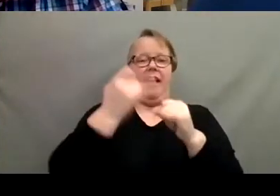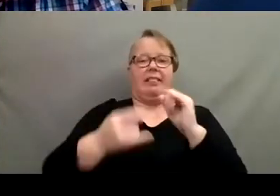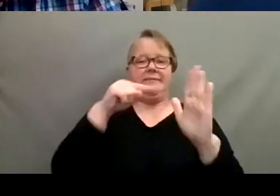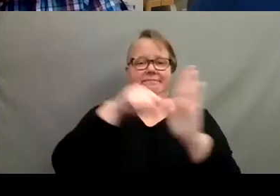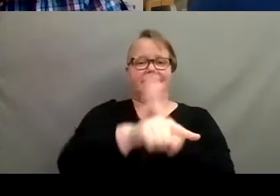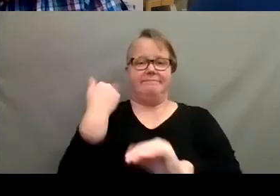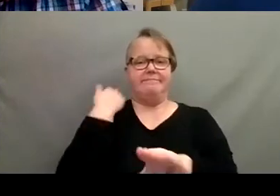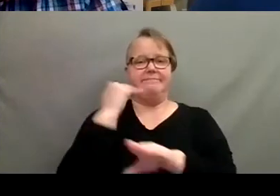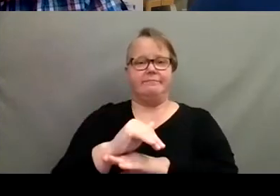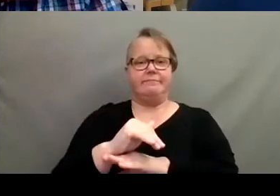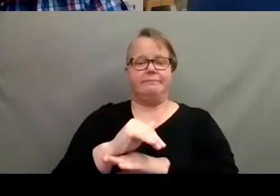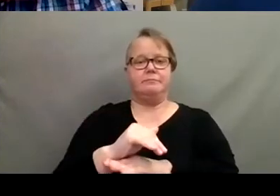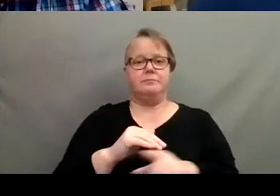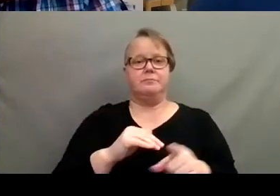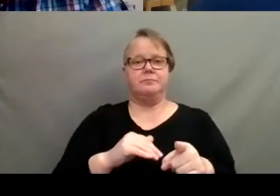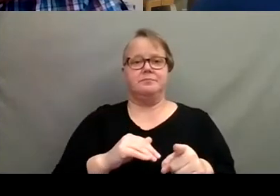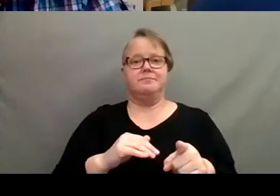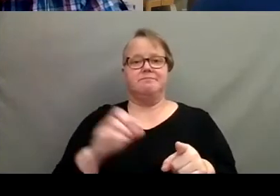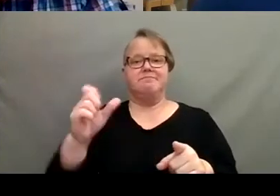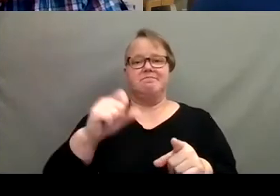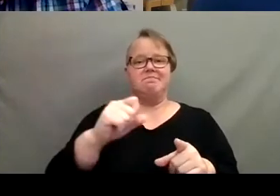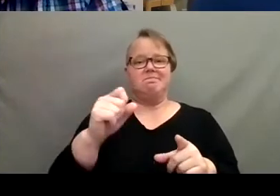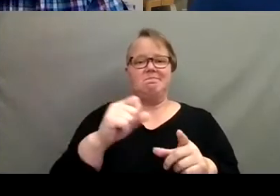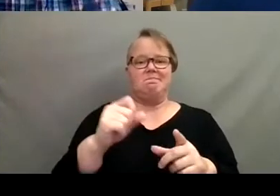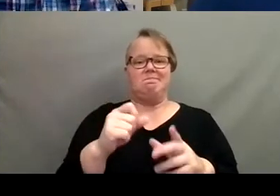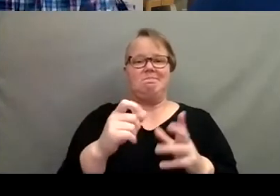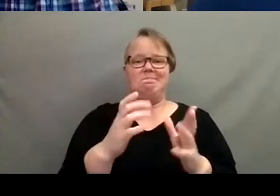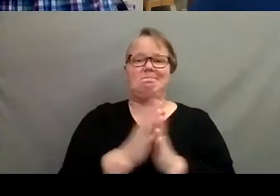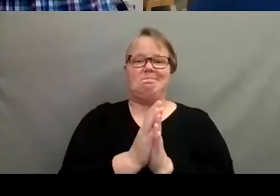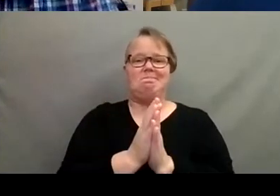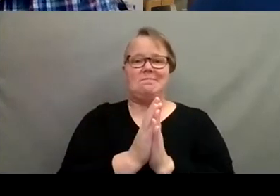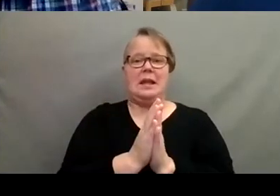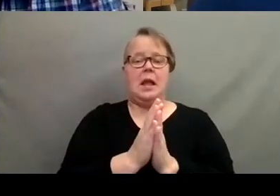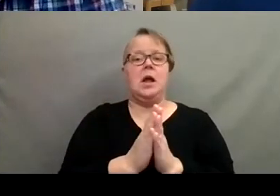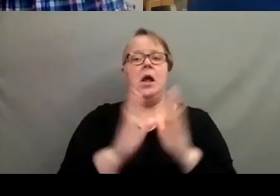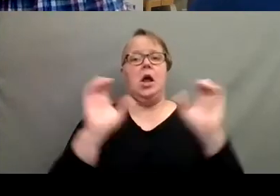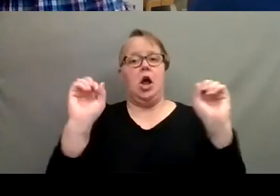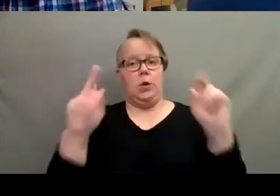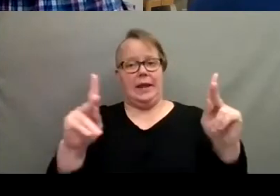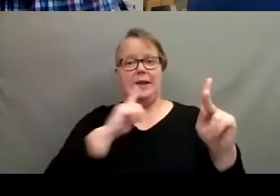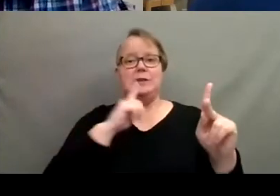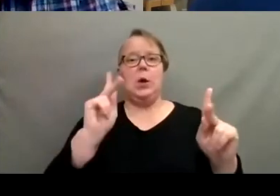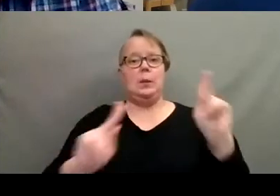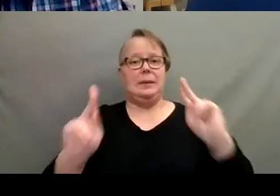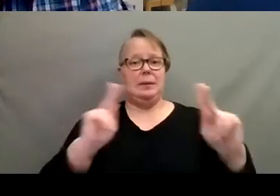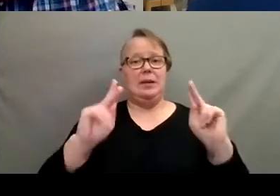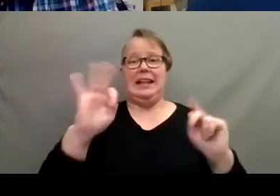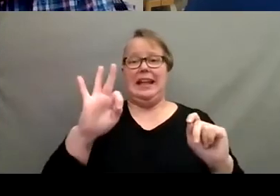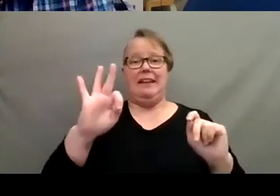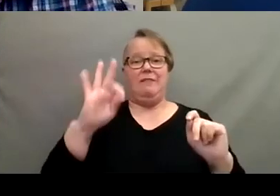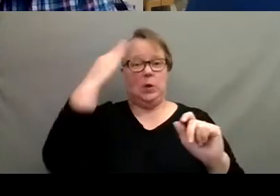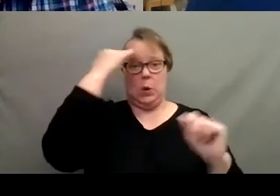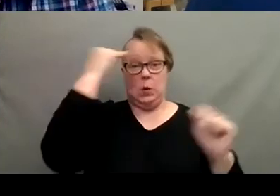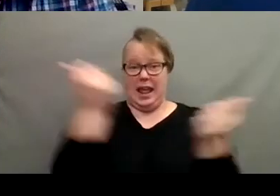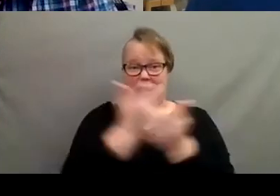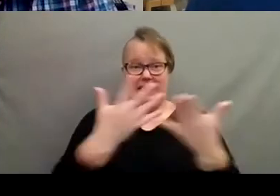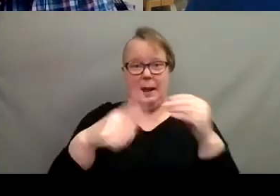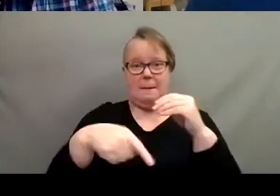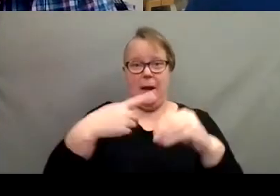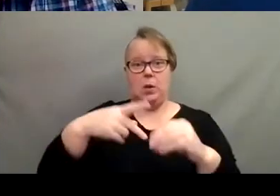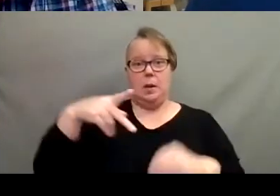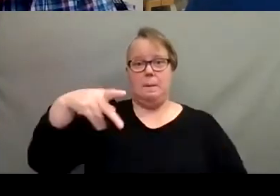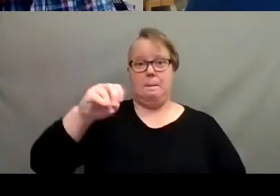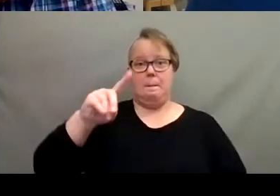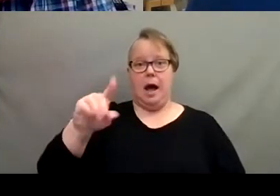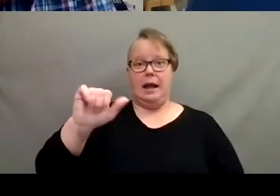Yeah. My peanuts and cotton are no more. Oh no. We've been. Okay. So folks, if you know anything about the podcast, we've been